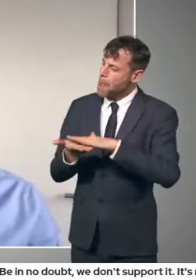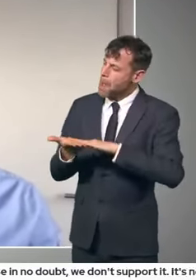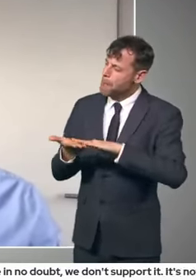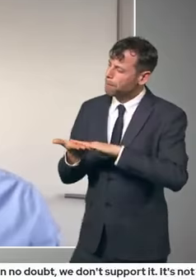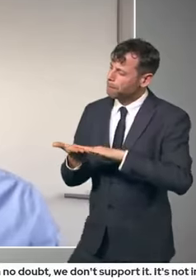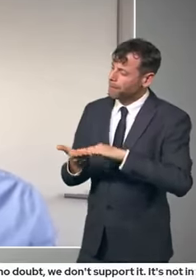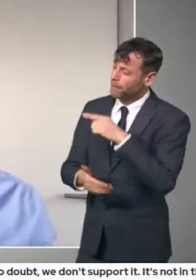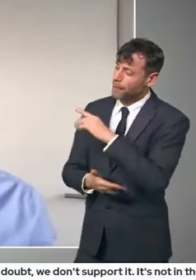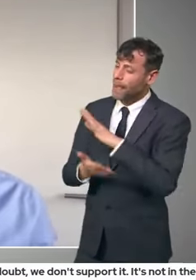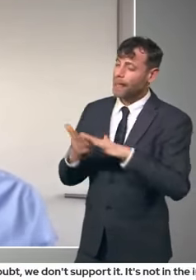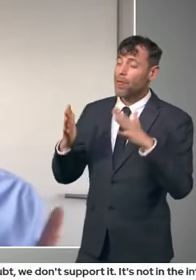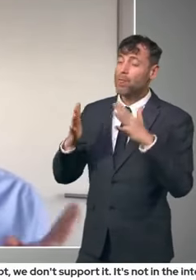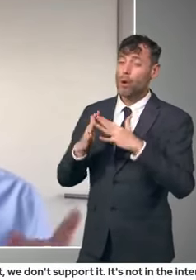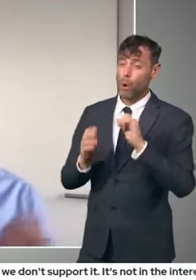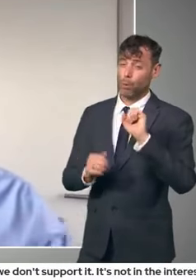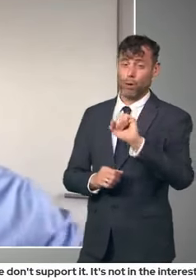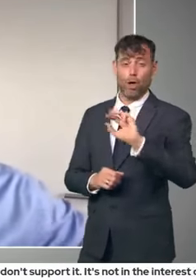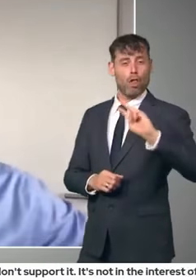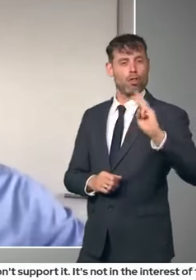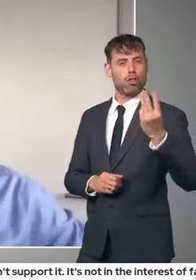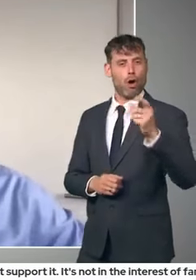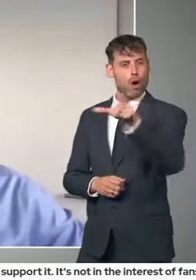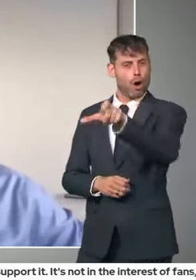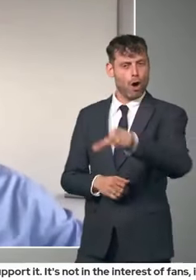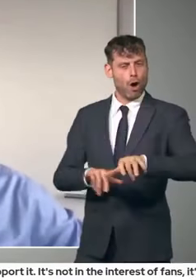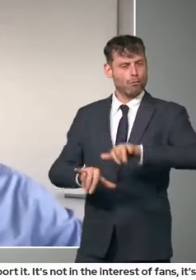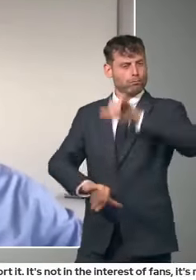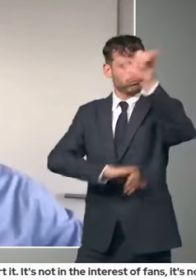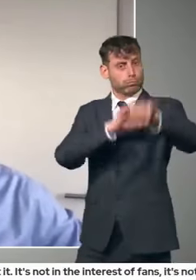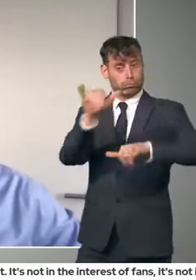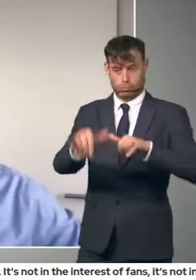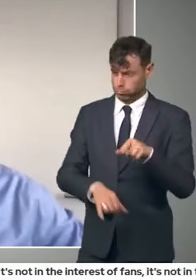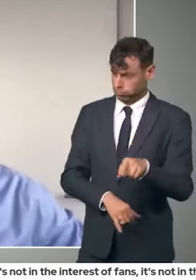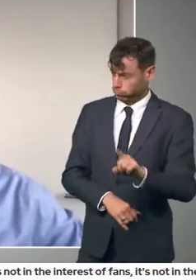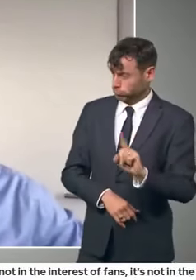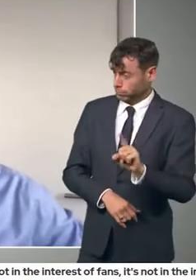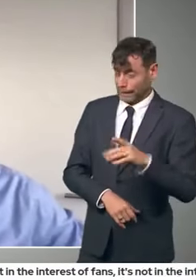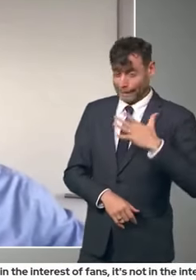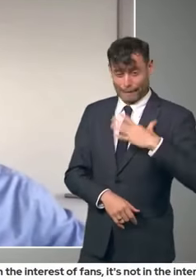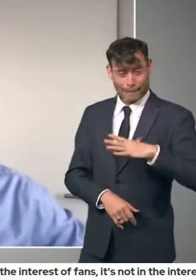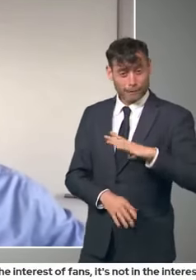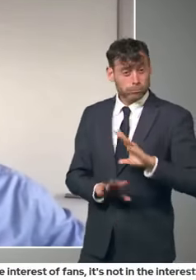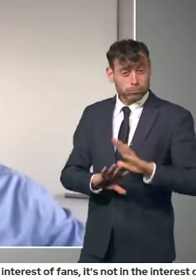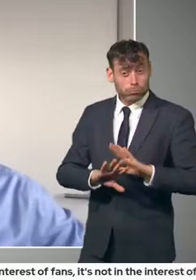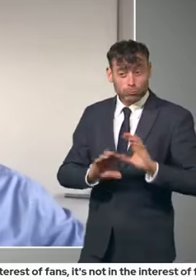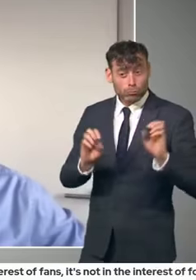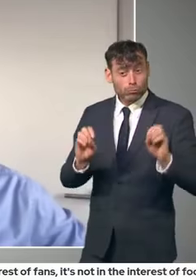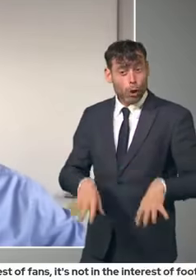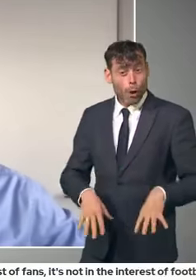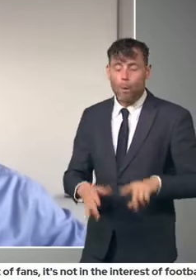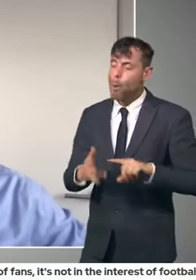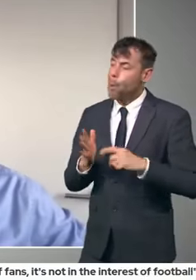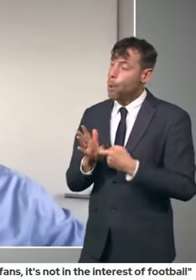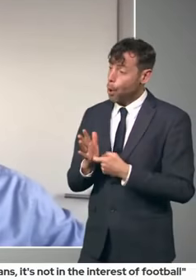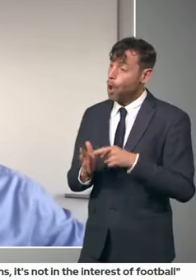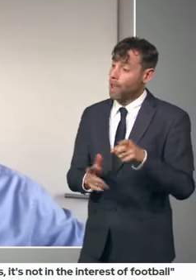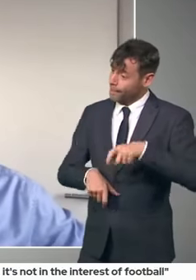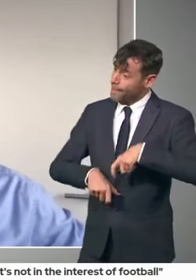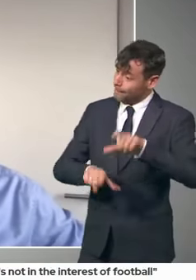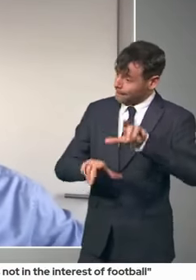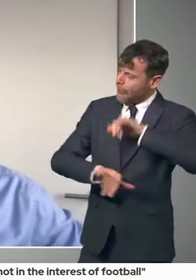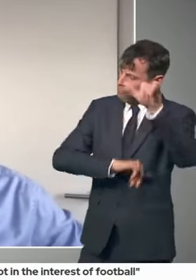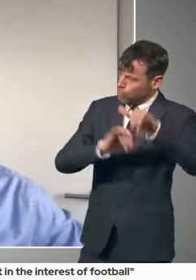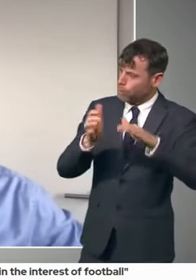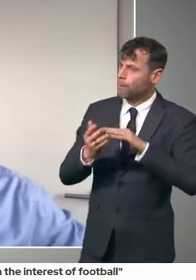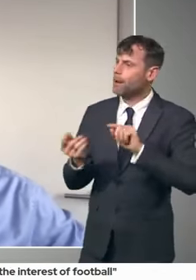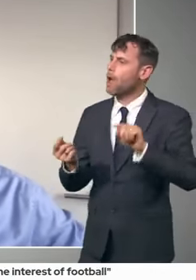need to be cuts at regional airports? And if I may, on Greensill and lobbying, it's sparked a lot of interest in whether the Nolan principles of public life have